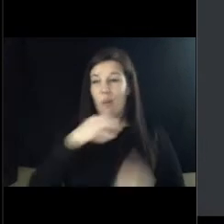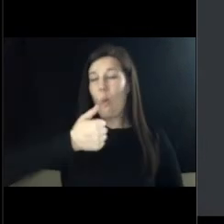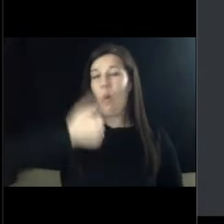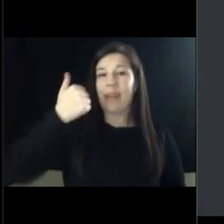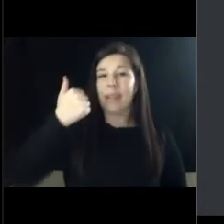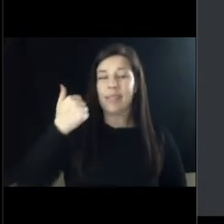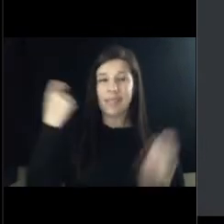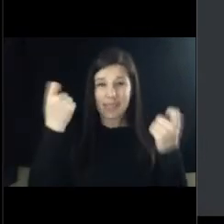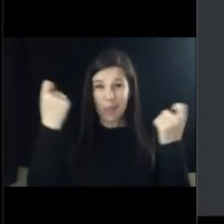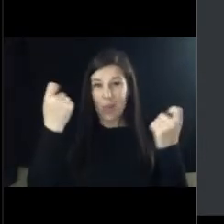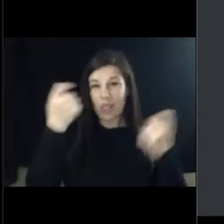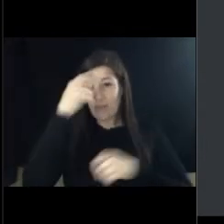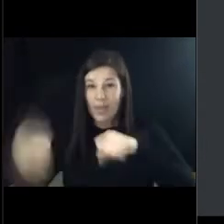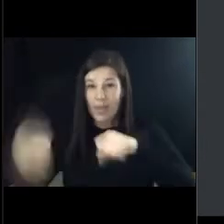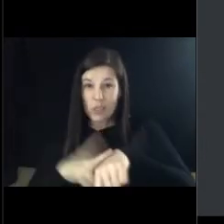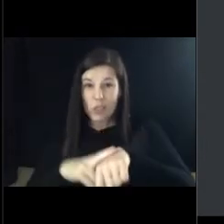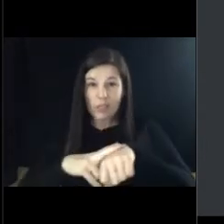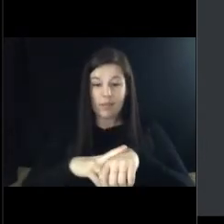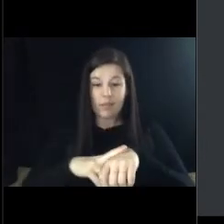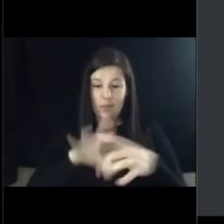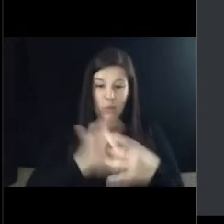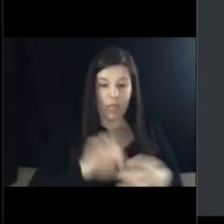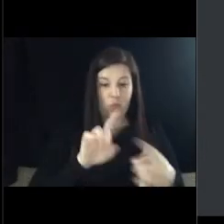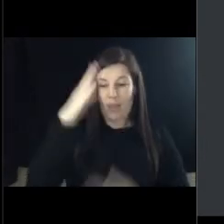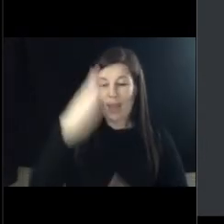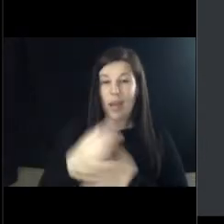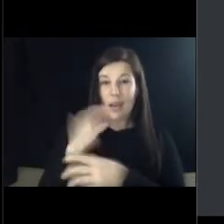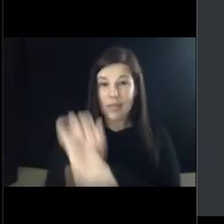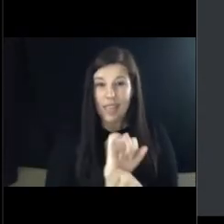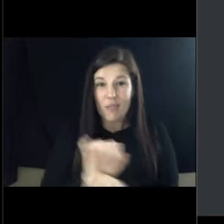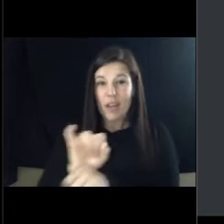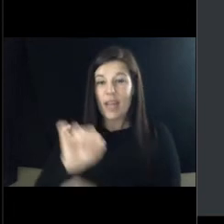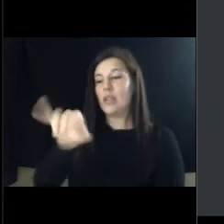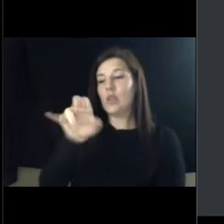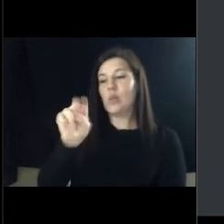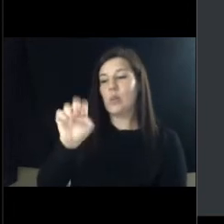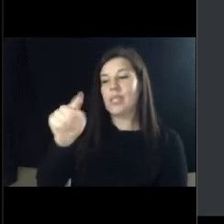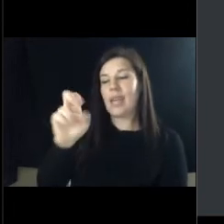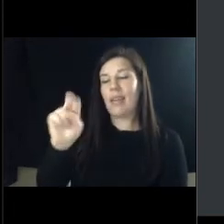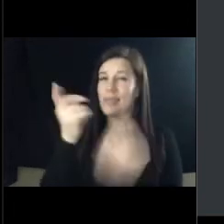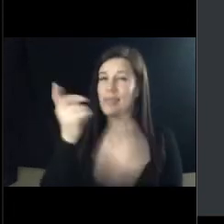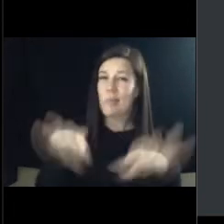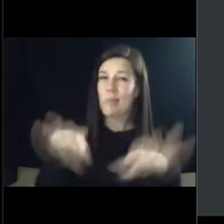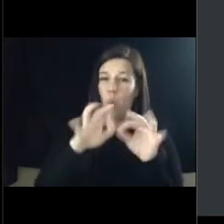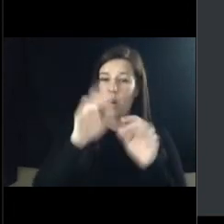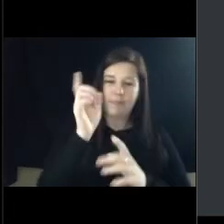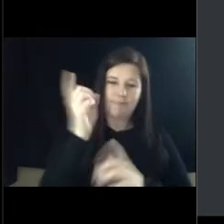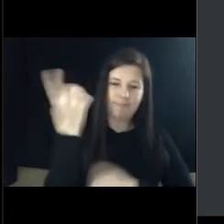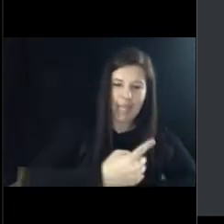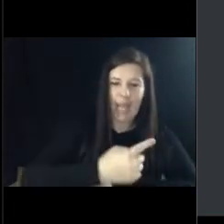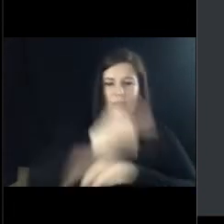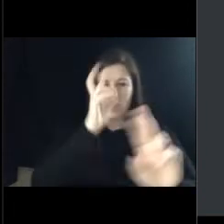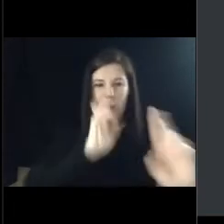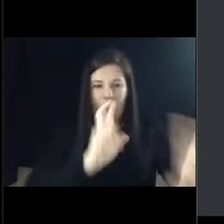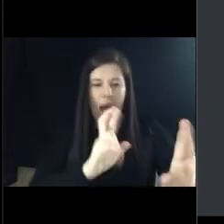end of slavery and whereas juneteenth is an important opportunity to honor the principles of the declaration of independence